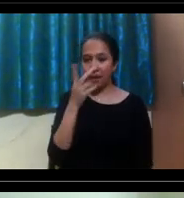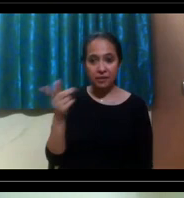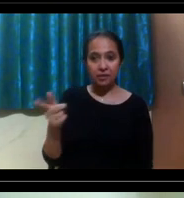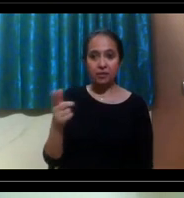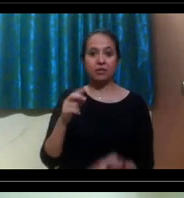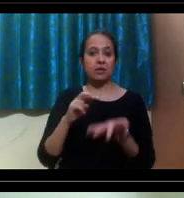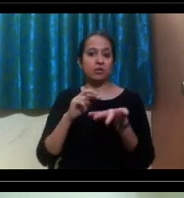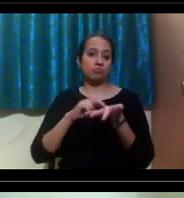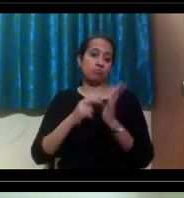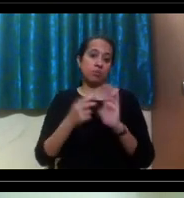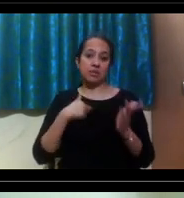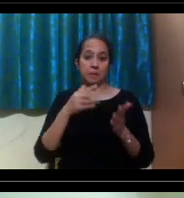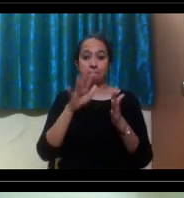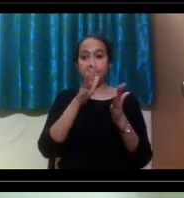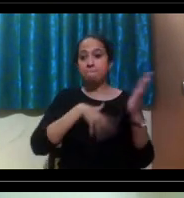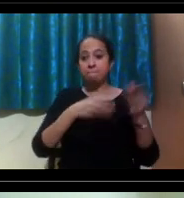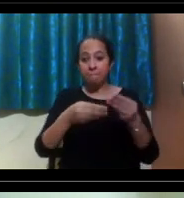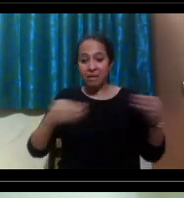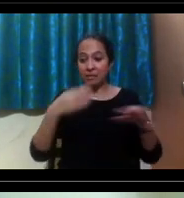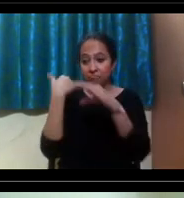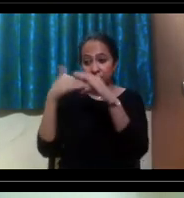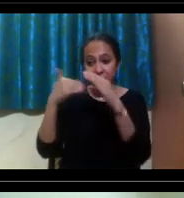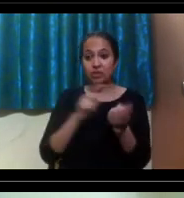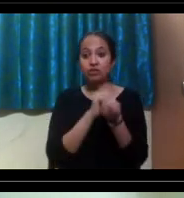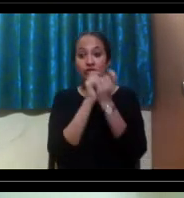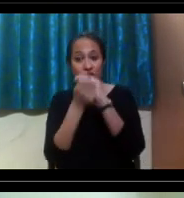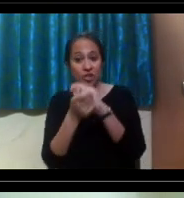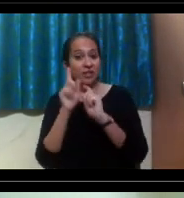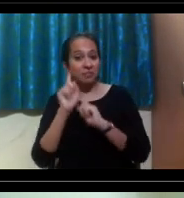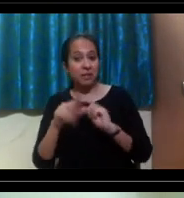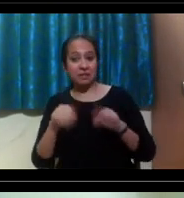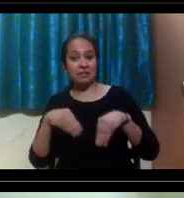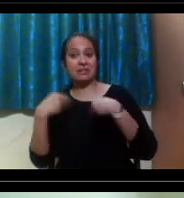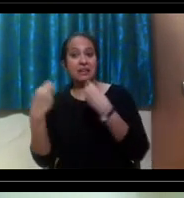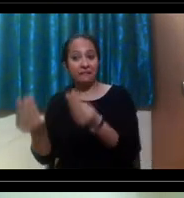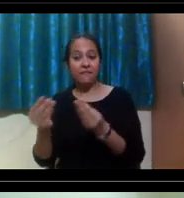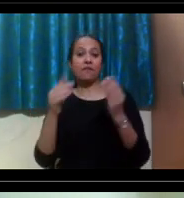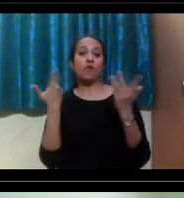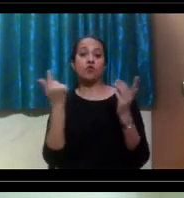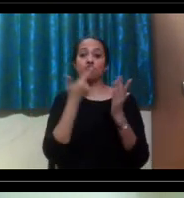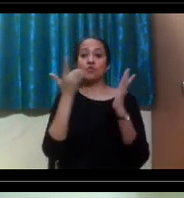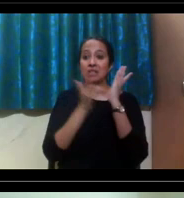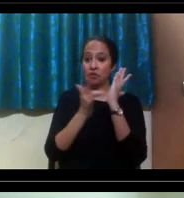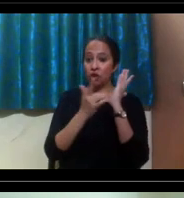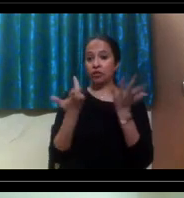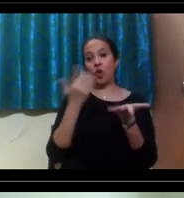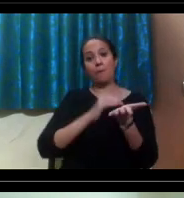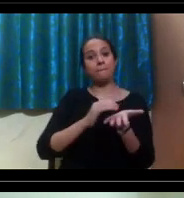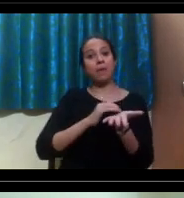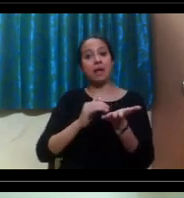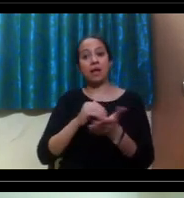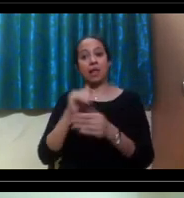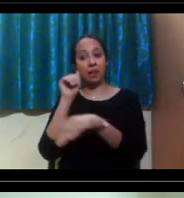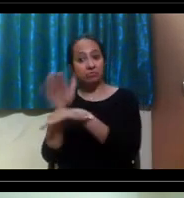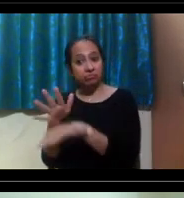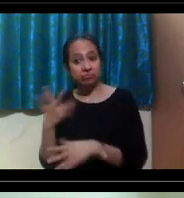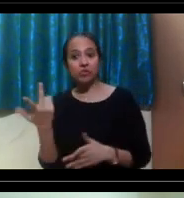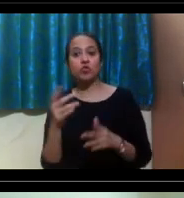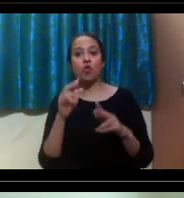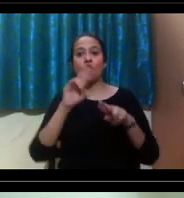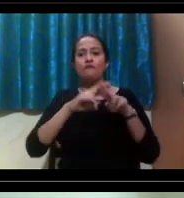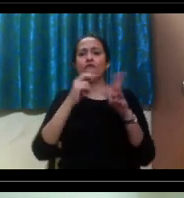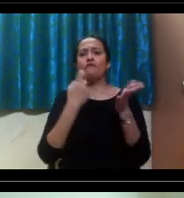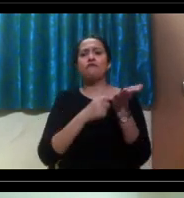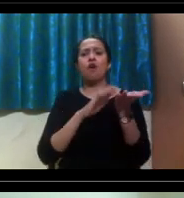of the materials that we're sending, we needed them to also send it electronically or in braille. And there's different formats, um,